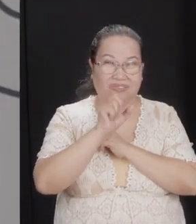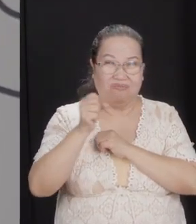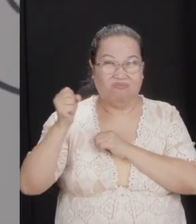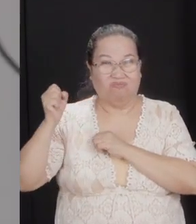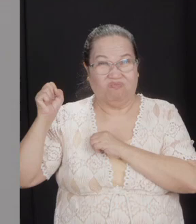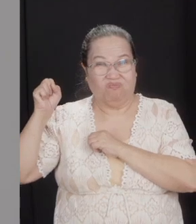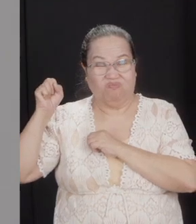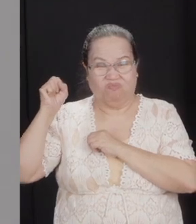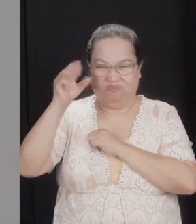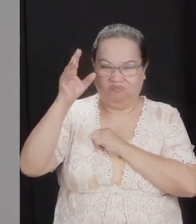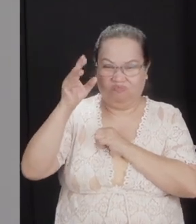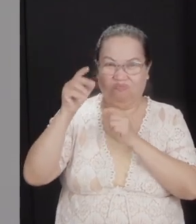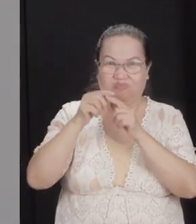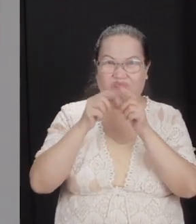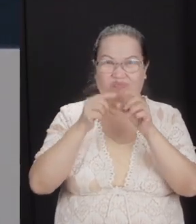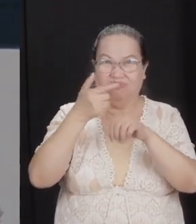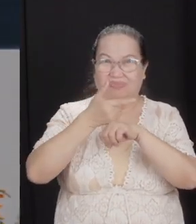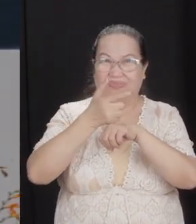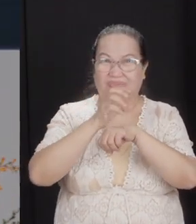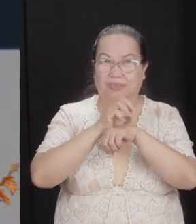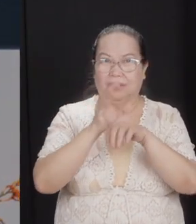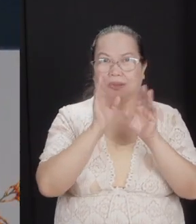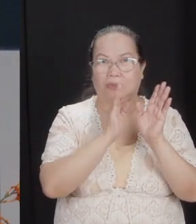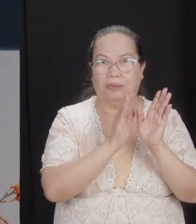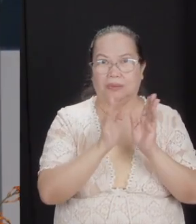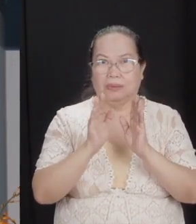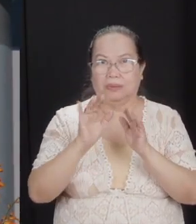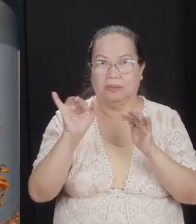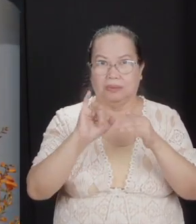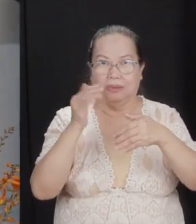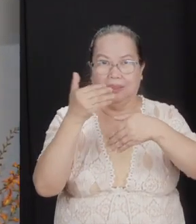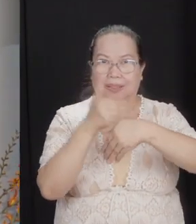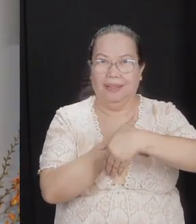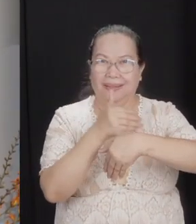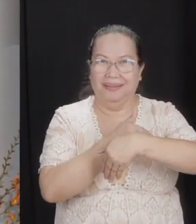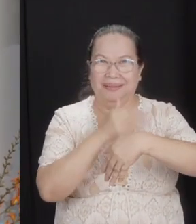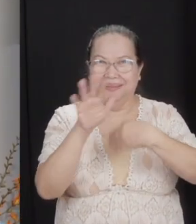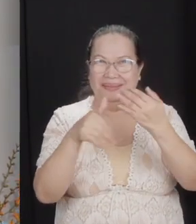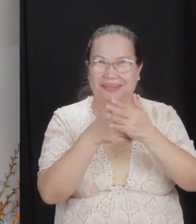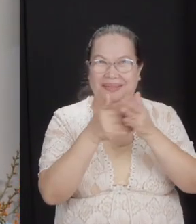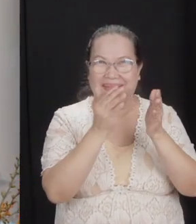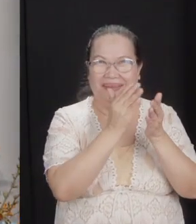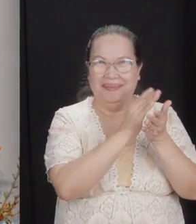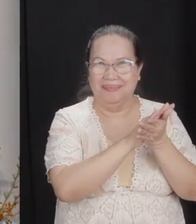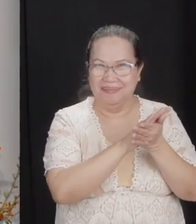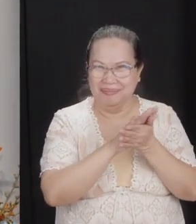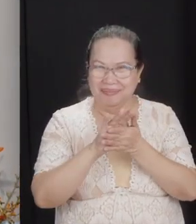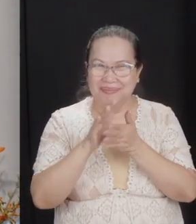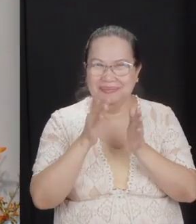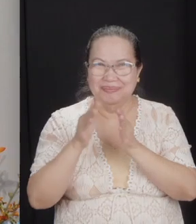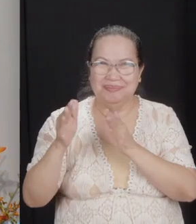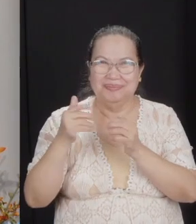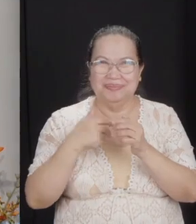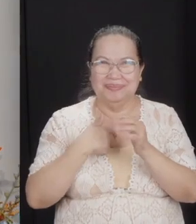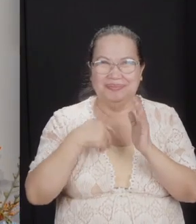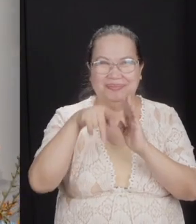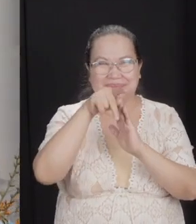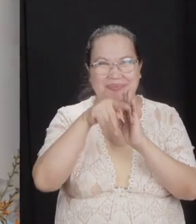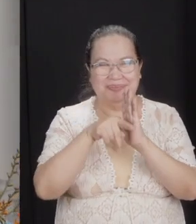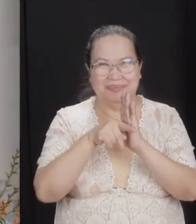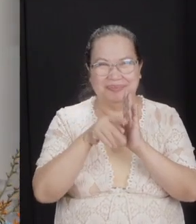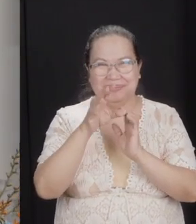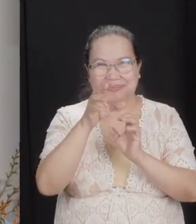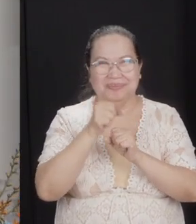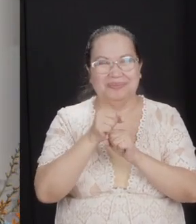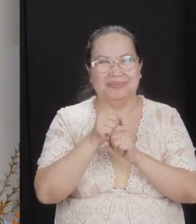Because this G set, it's so organized, it's like a bank. Everything is in policy. I look for a policy against this church